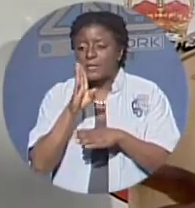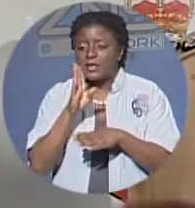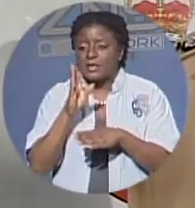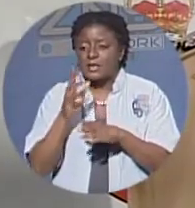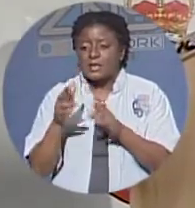will be targeting you